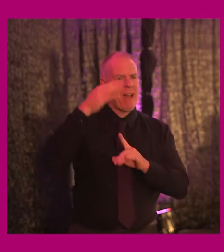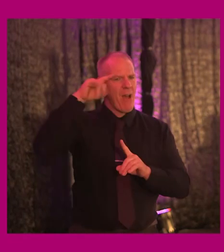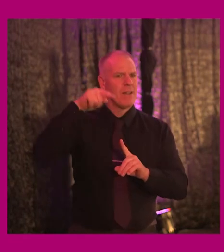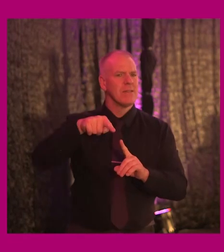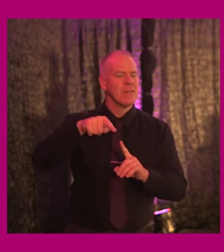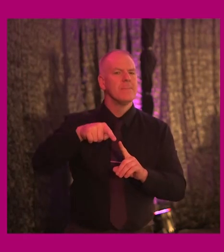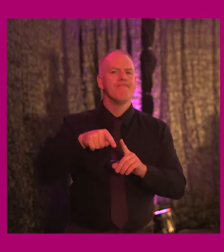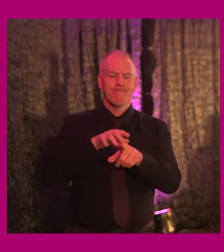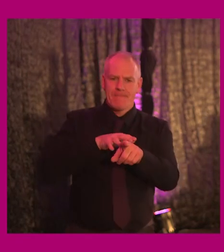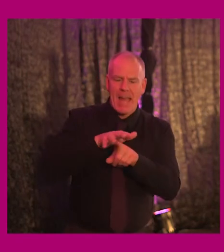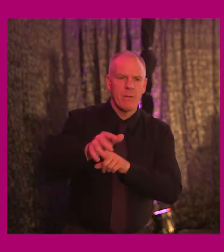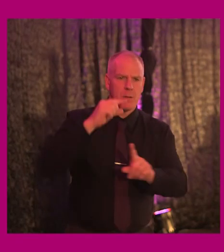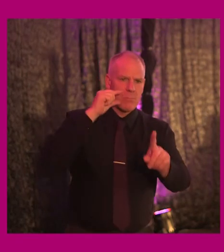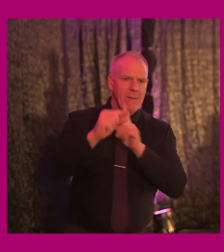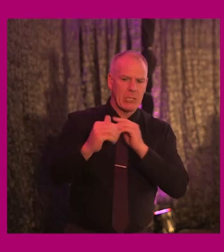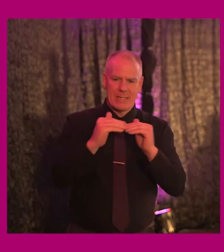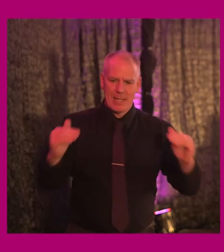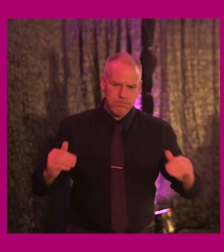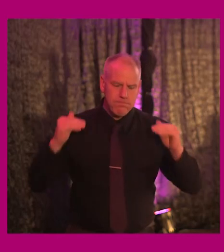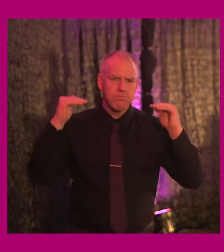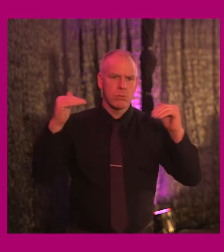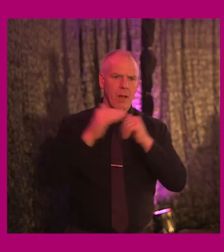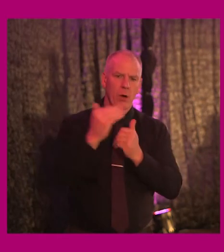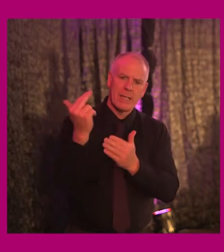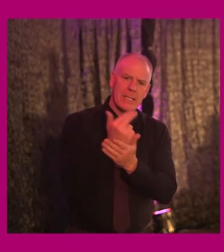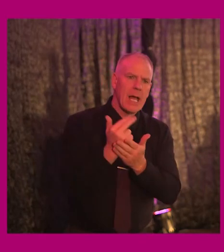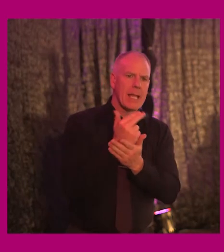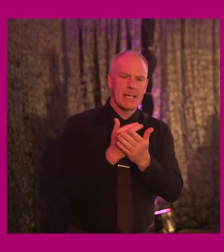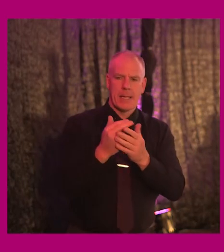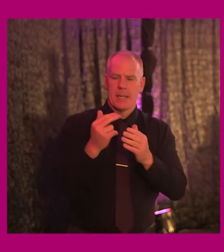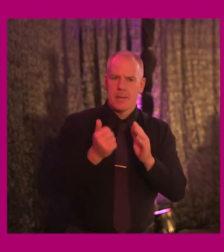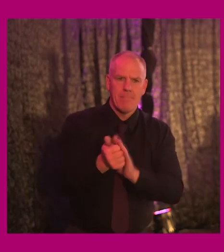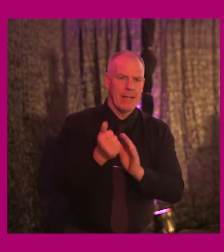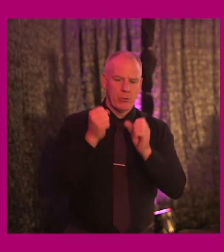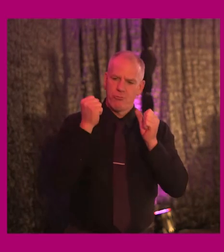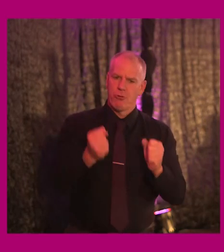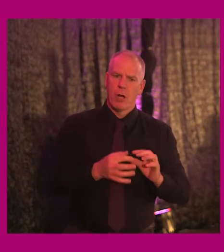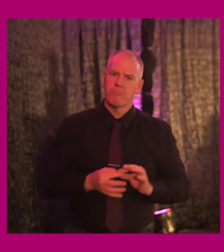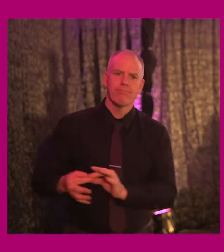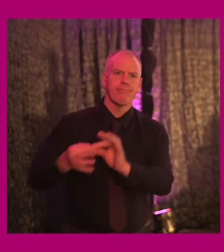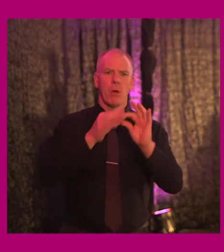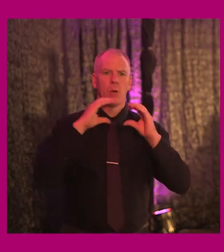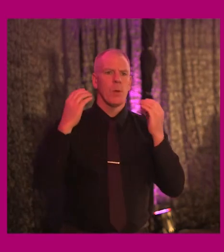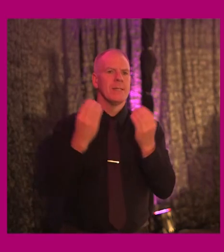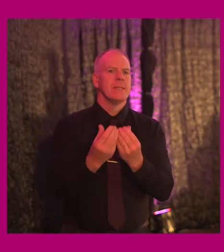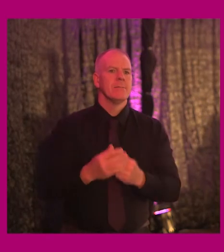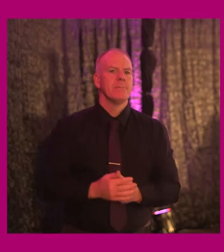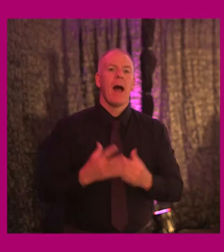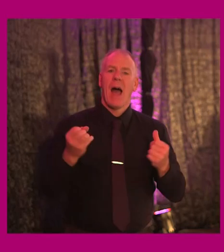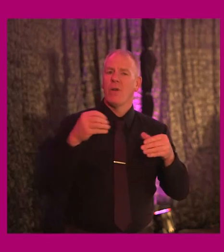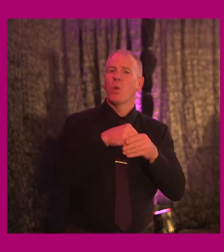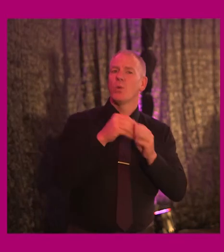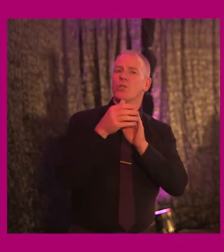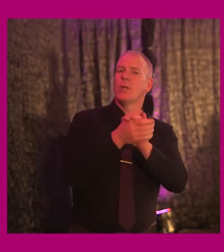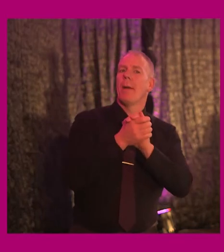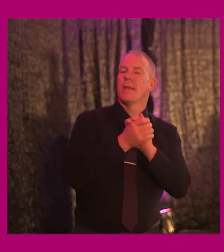involves driving professional standards in design and building strong connected communities. She's an inclusion champion and she uses her platform